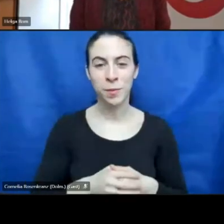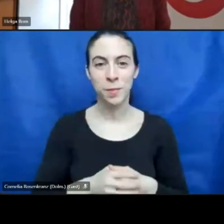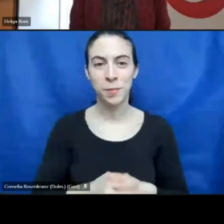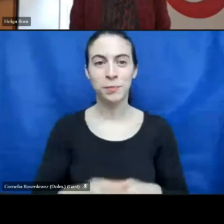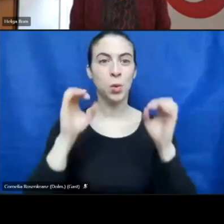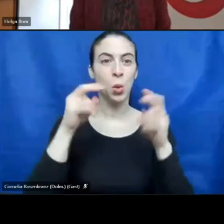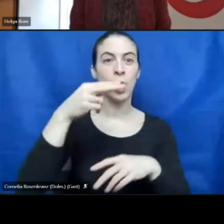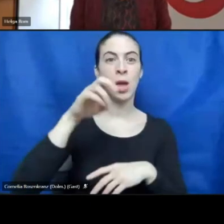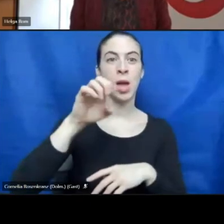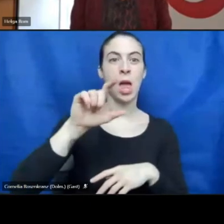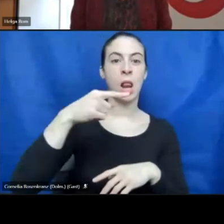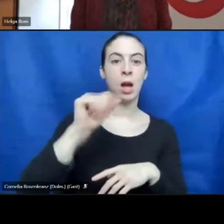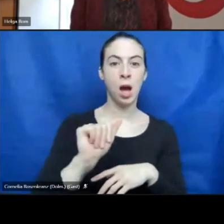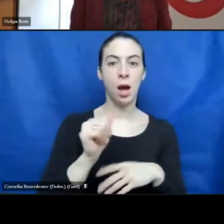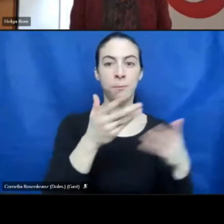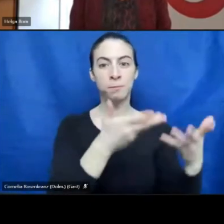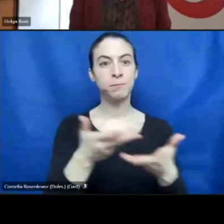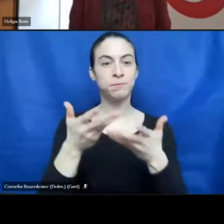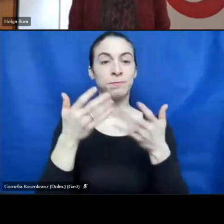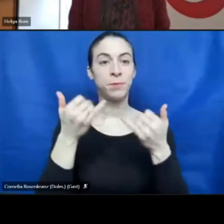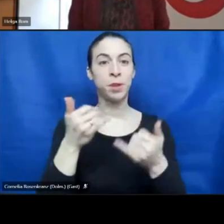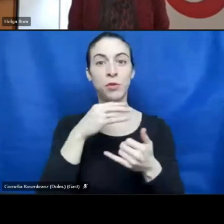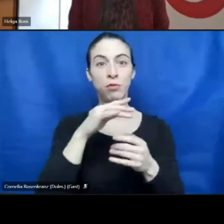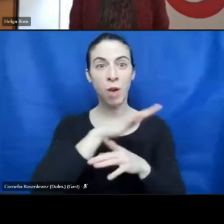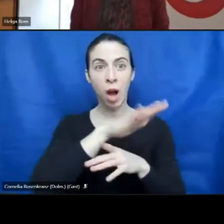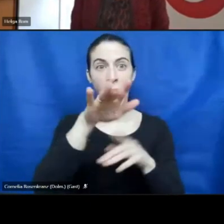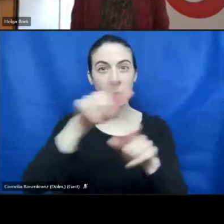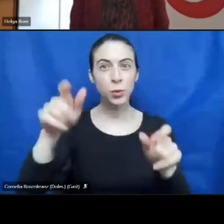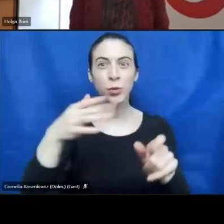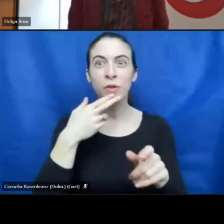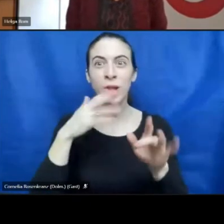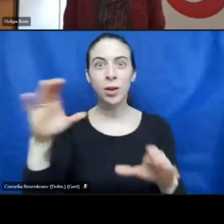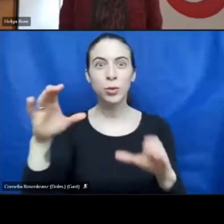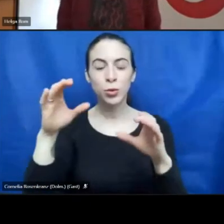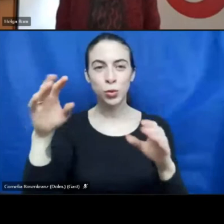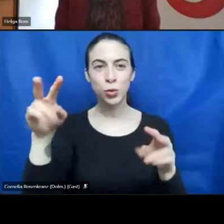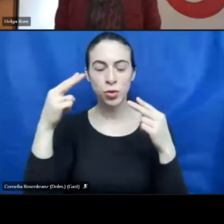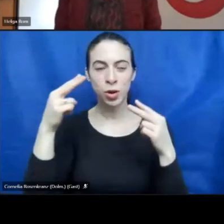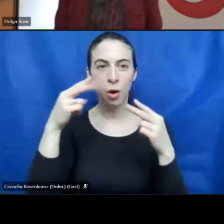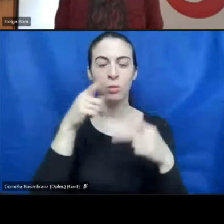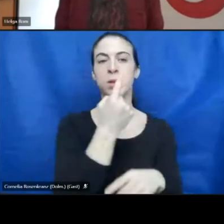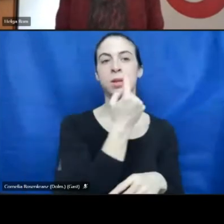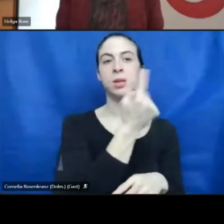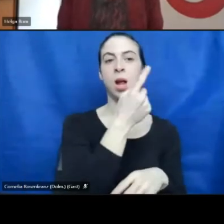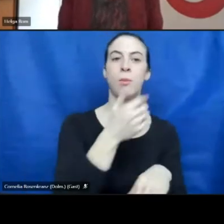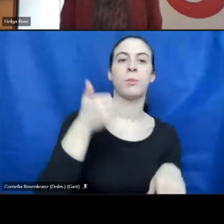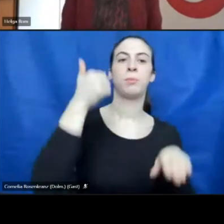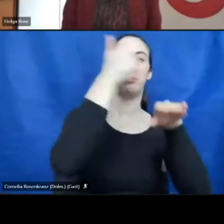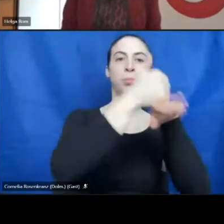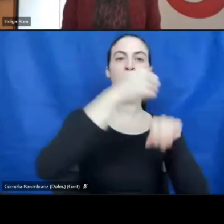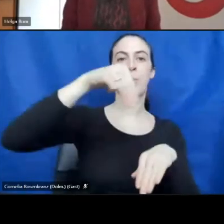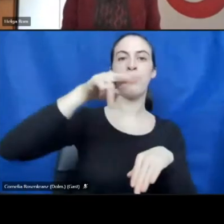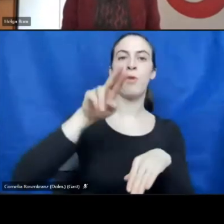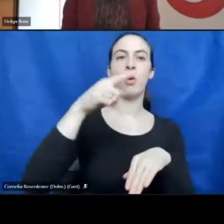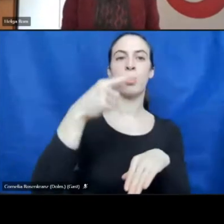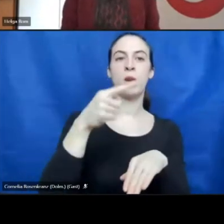Helga. For all participants, Helga is the head of the western region of MVG and all